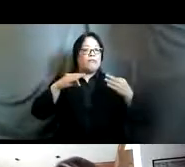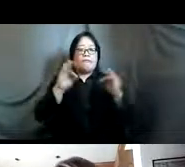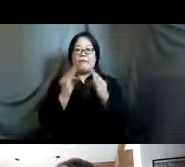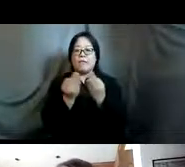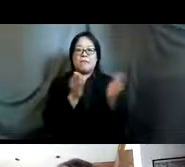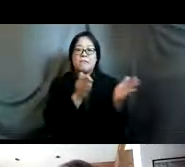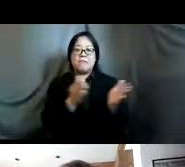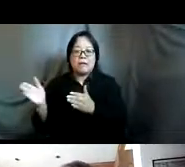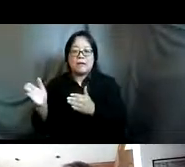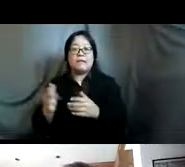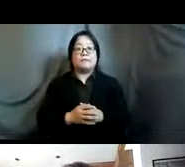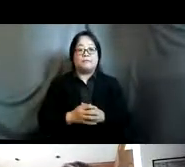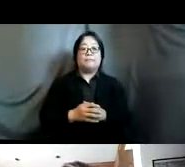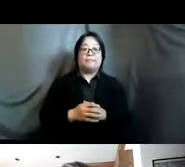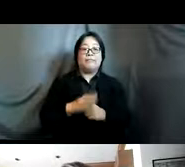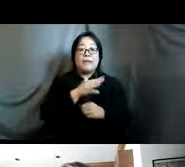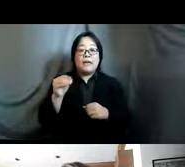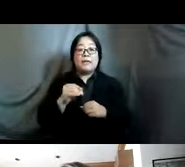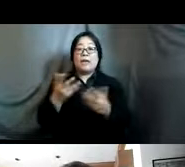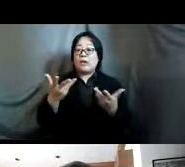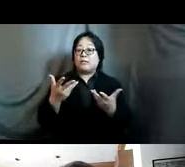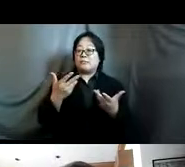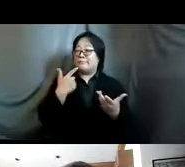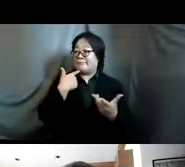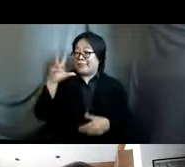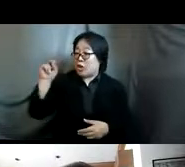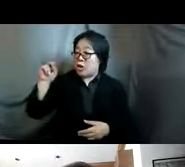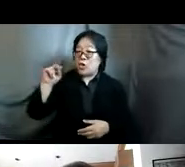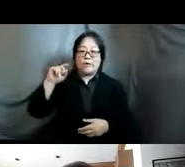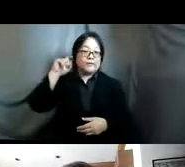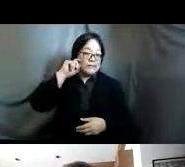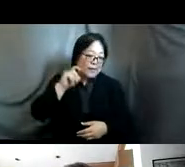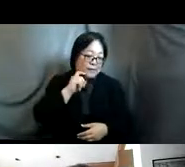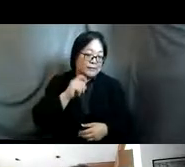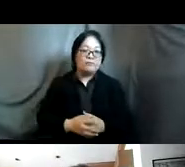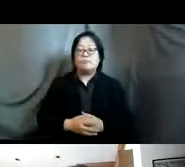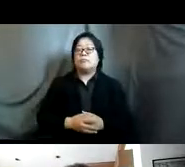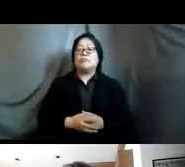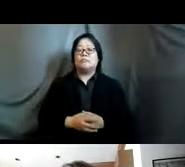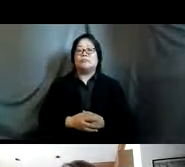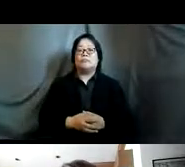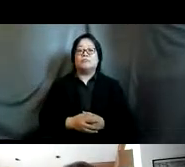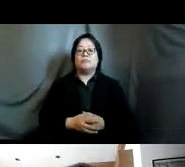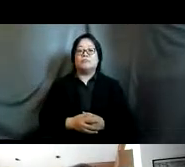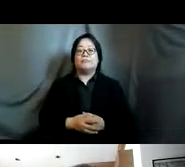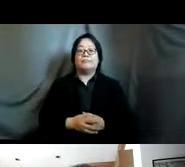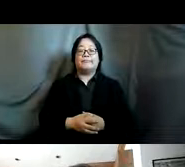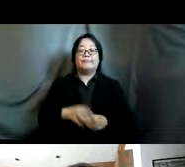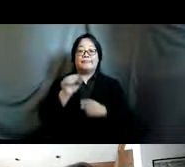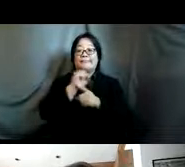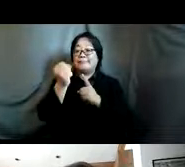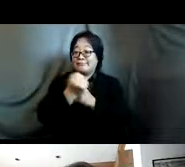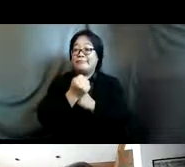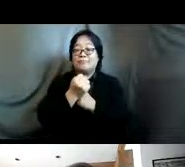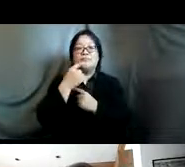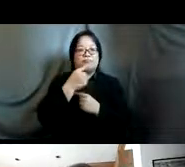sexual practices including saying no to sex and this scenario assumes a